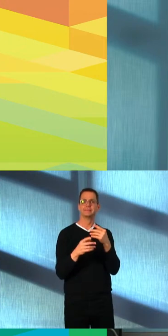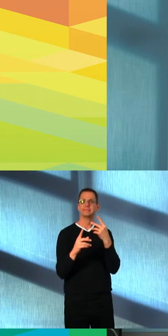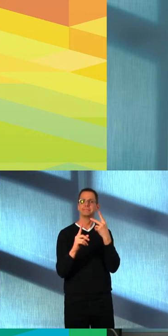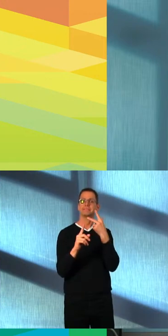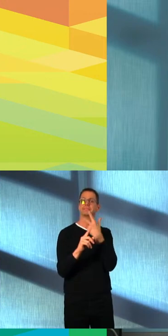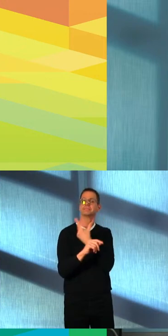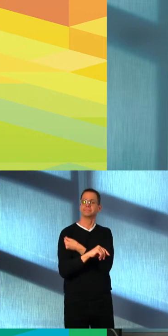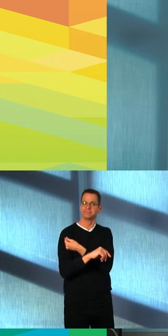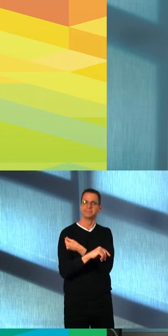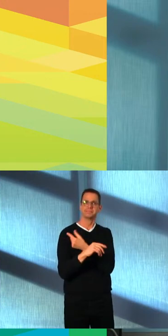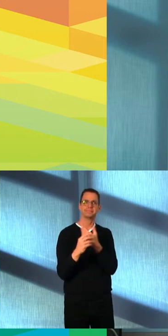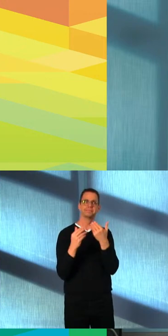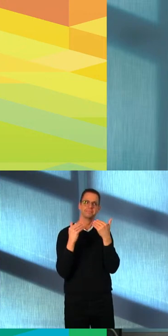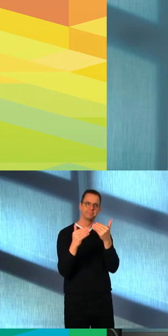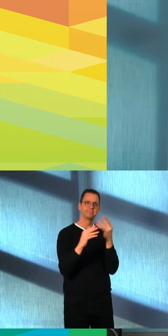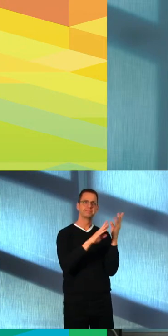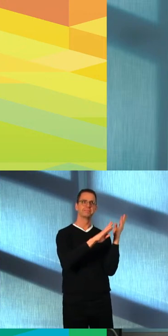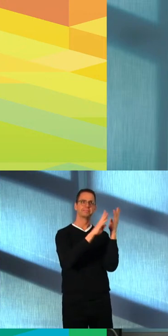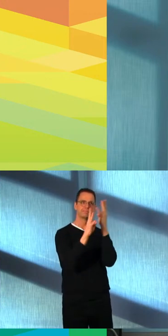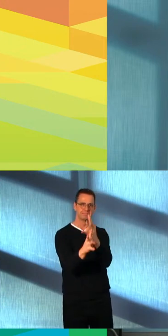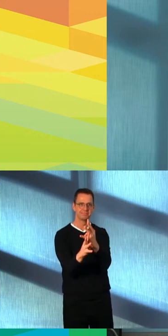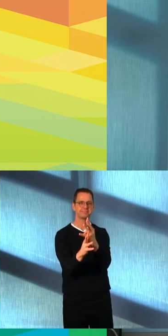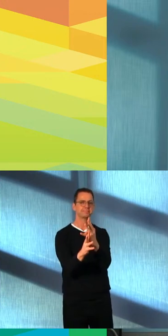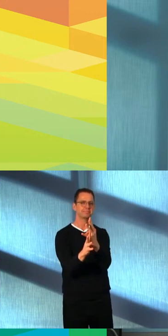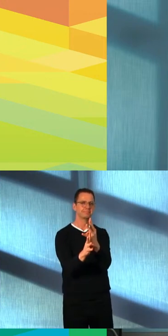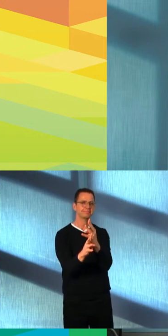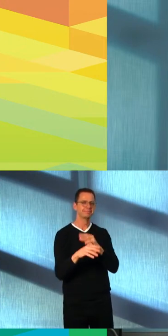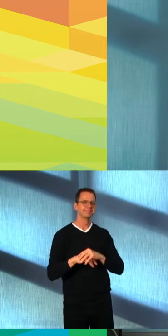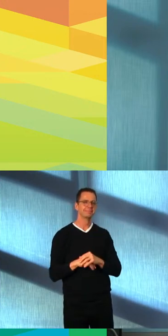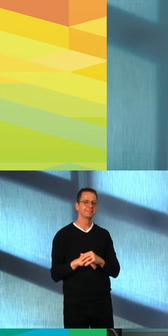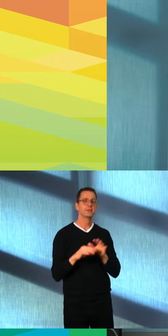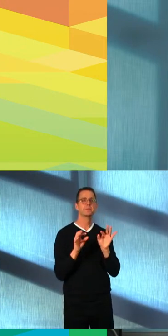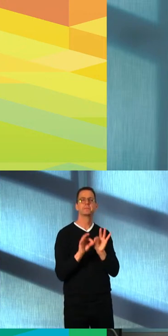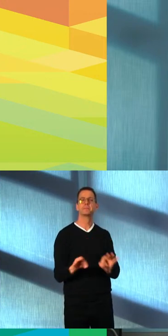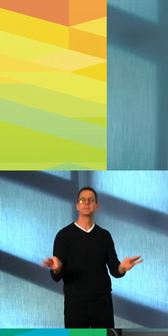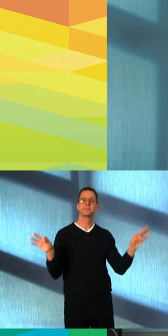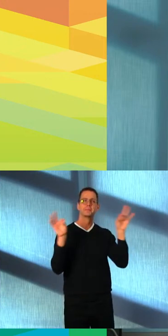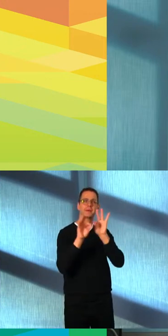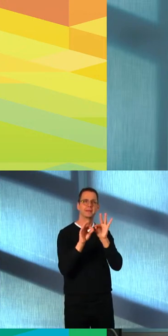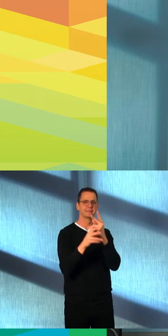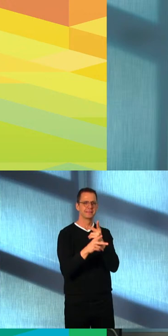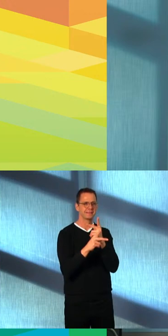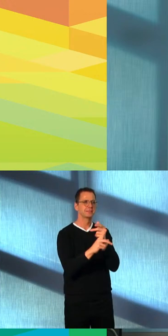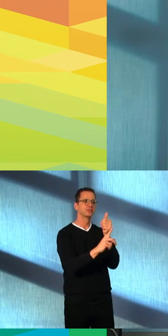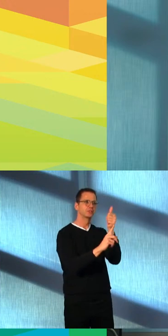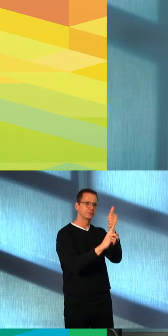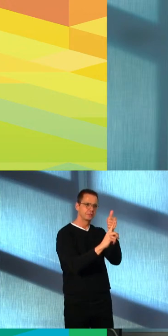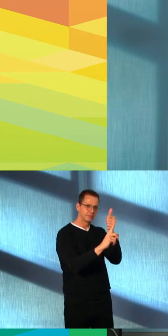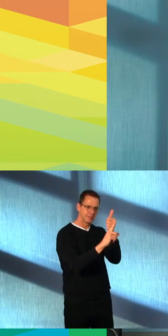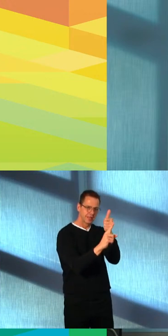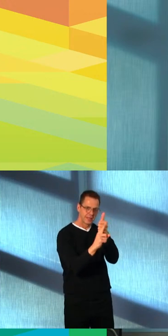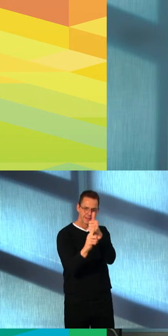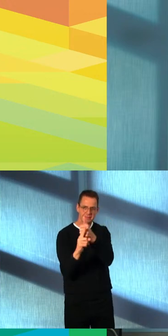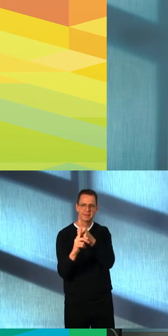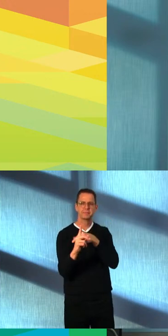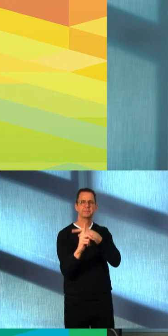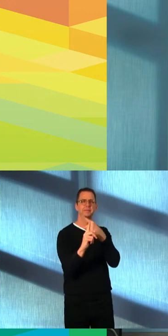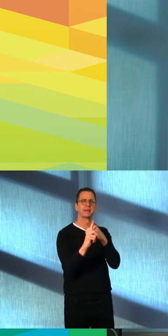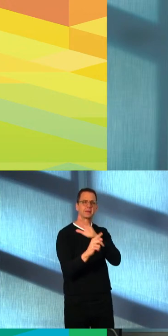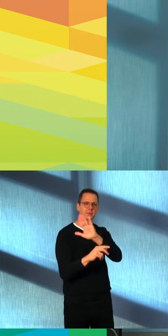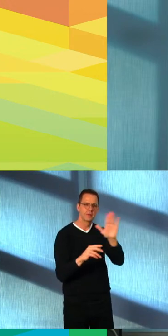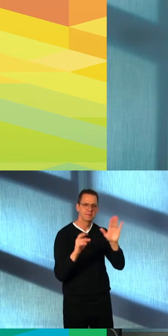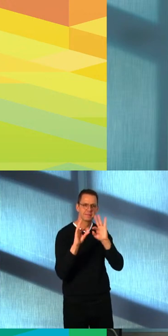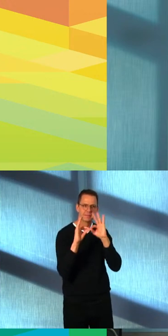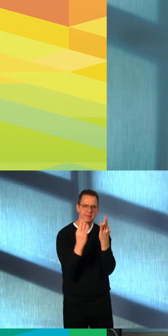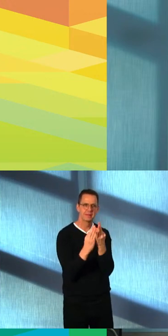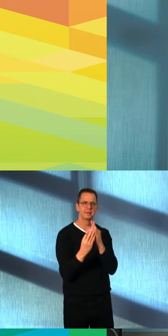societies vulnerable, please remember that. As circumstances allow, Edmonton businesses still need your help,